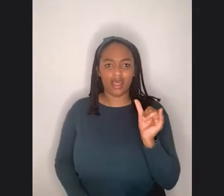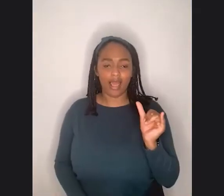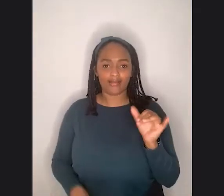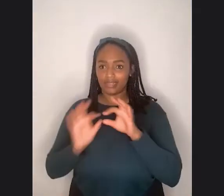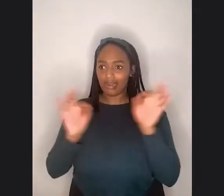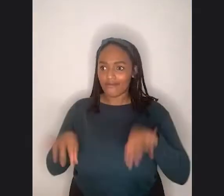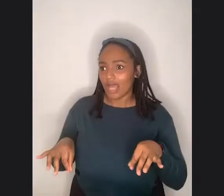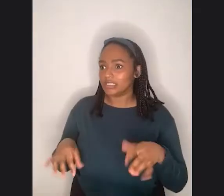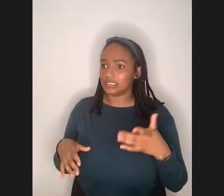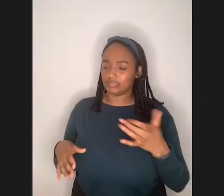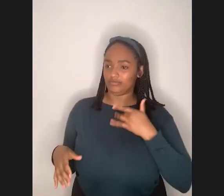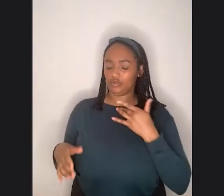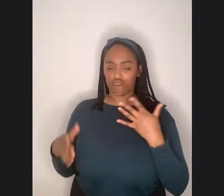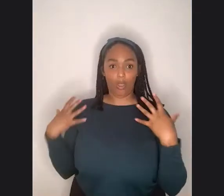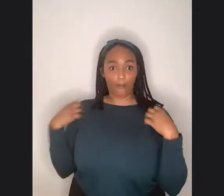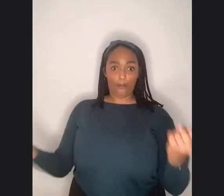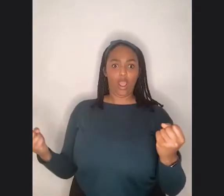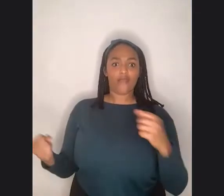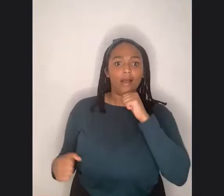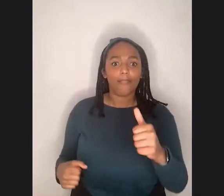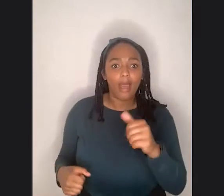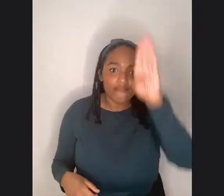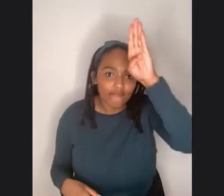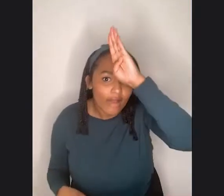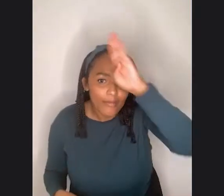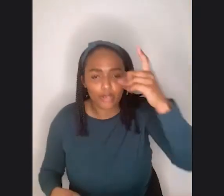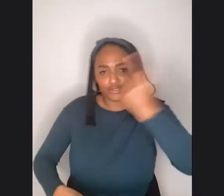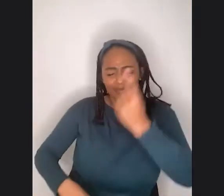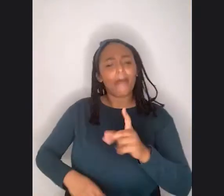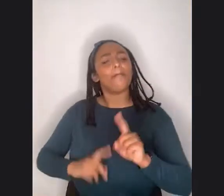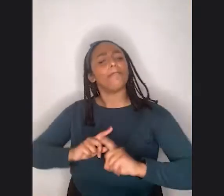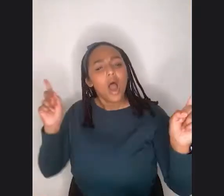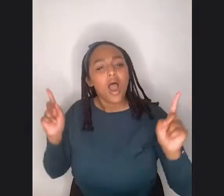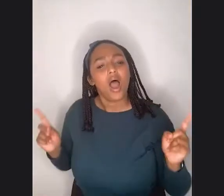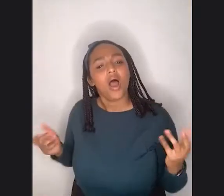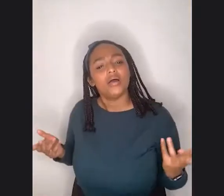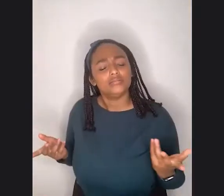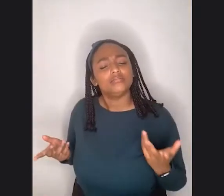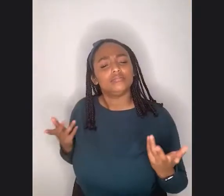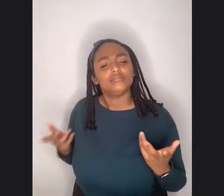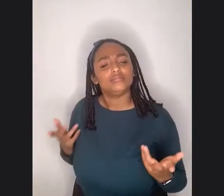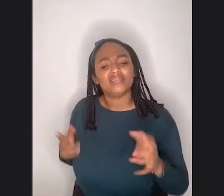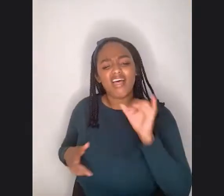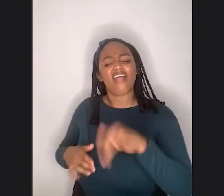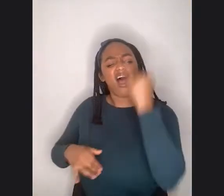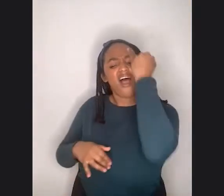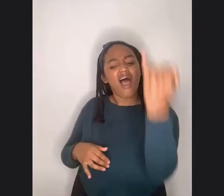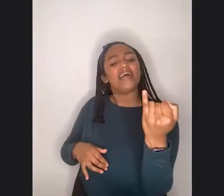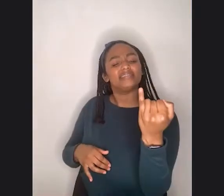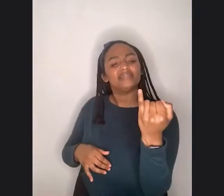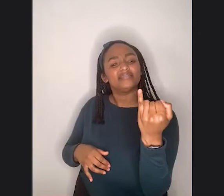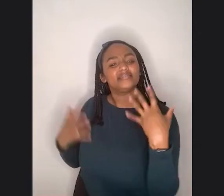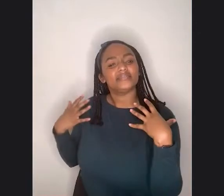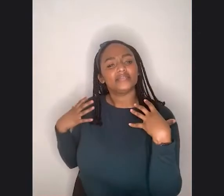you know, don't call me brave. And I've always been a little bit resistant to that narrative because I understand that it's a very personal narrative.